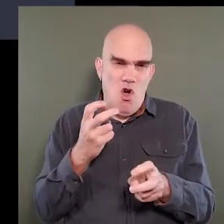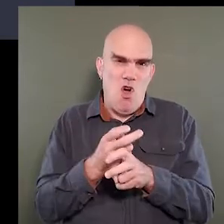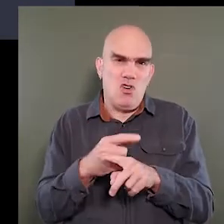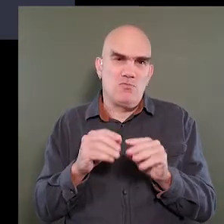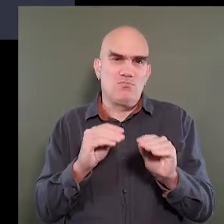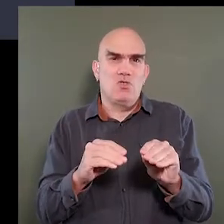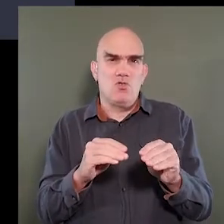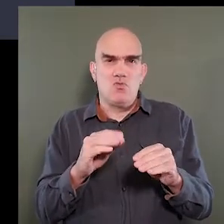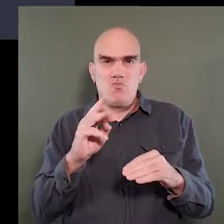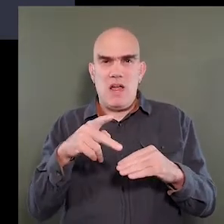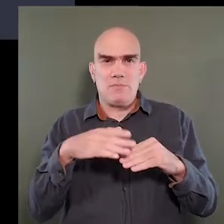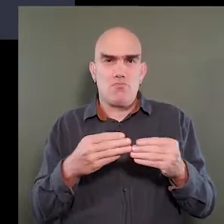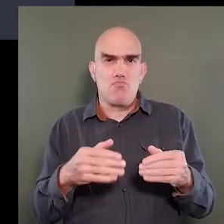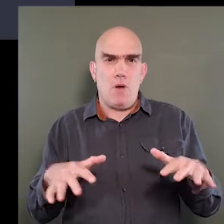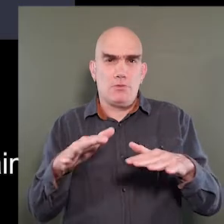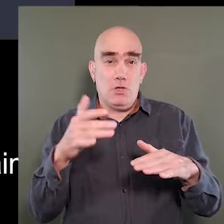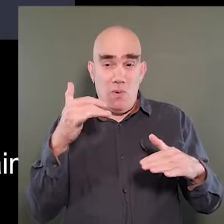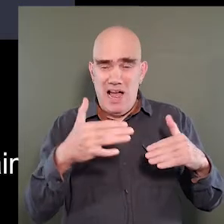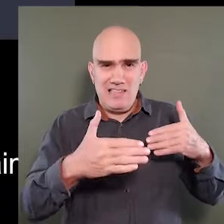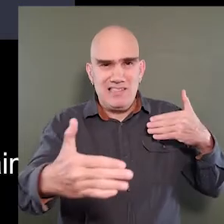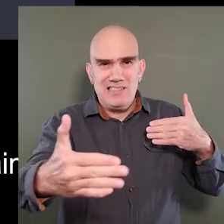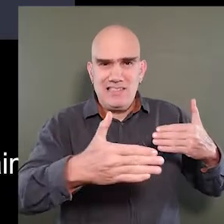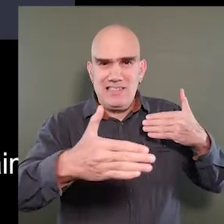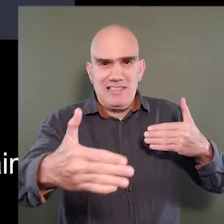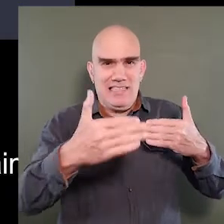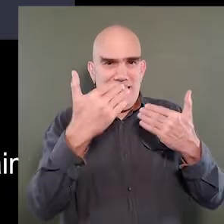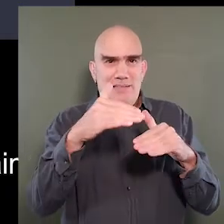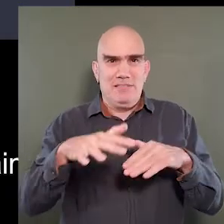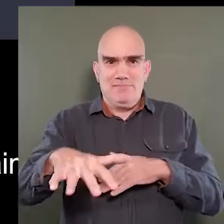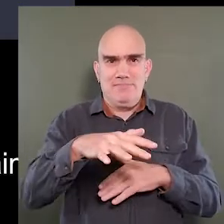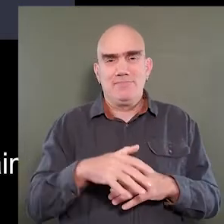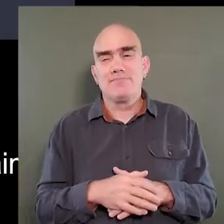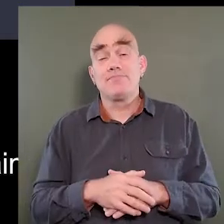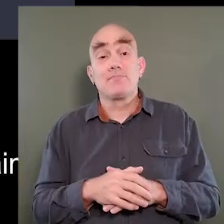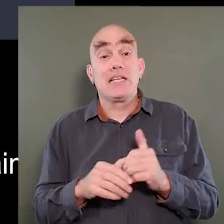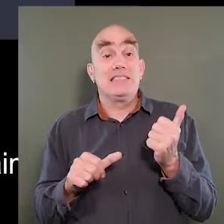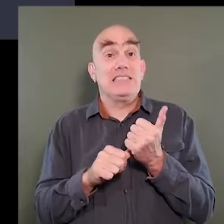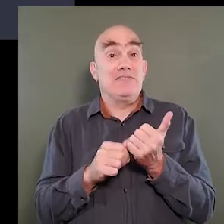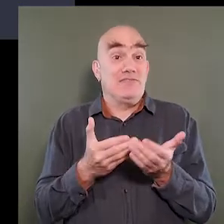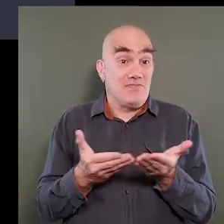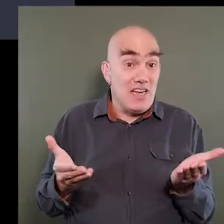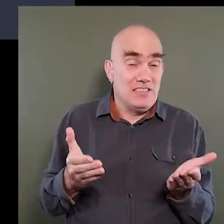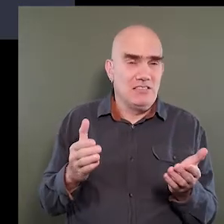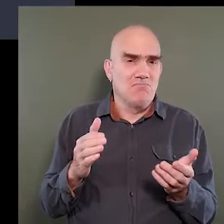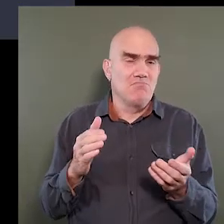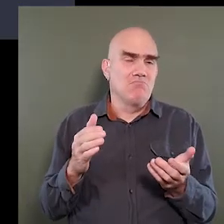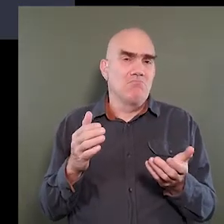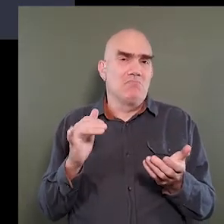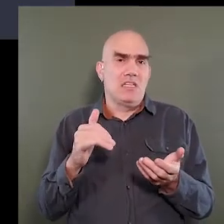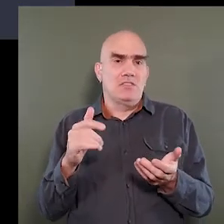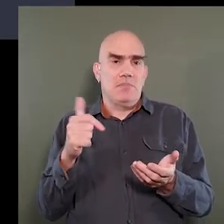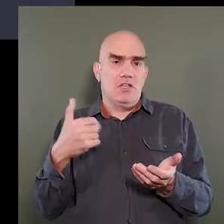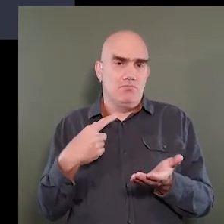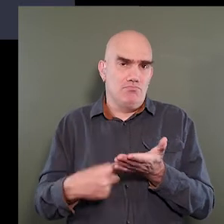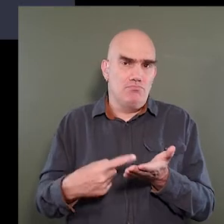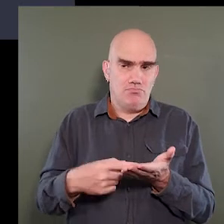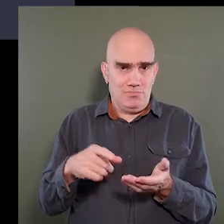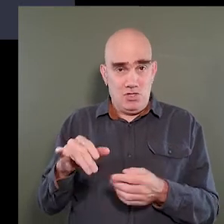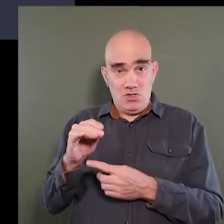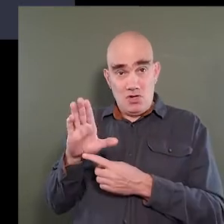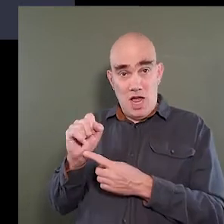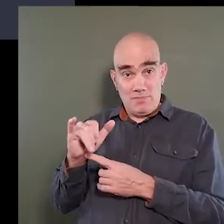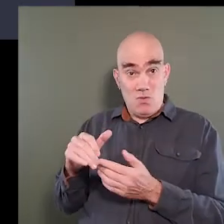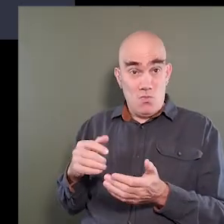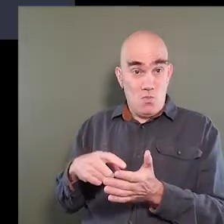hard to put a ramp on the property. Assisted devices are again what we talked about the jobs that require assistive devices in